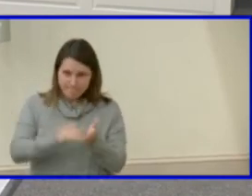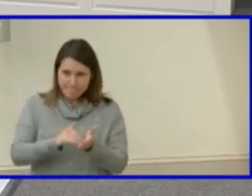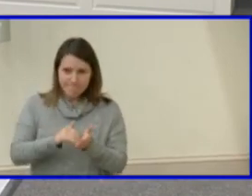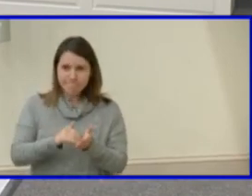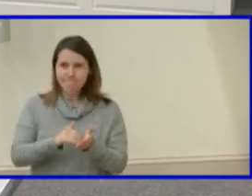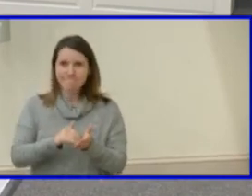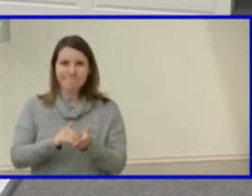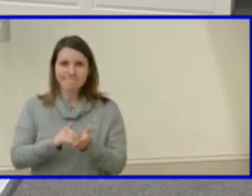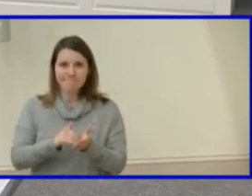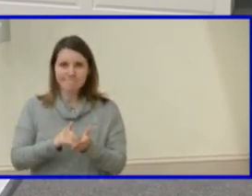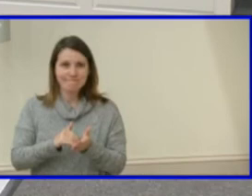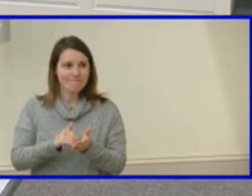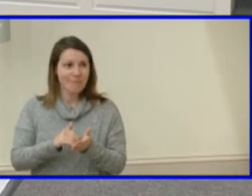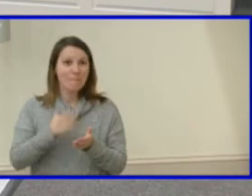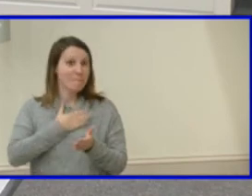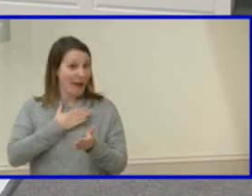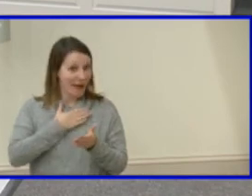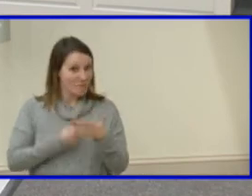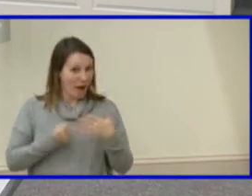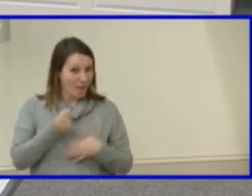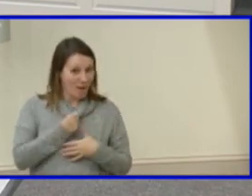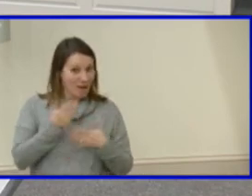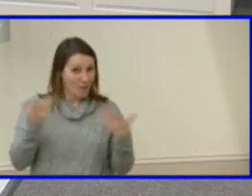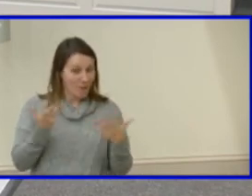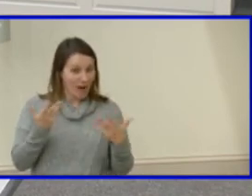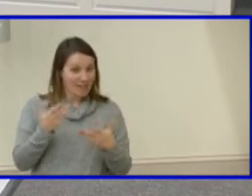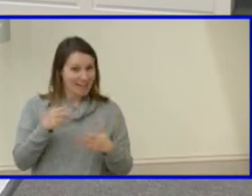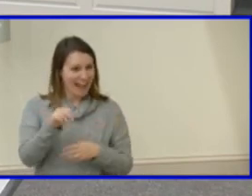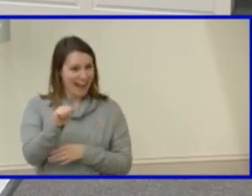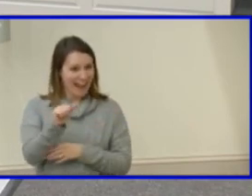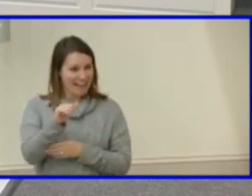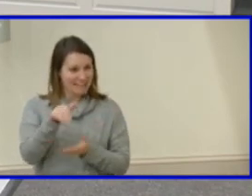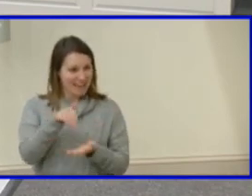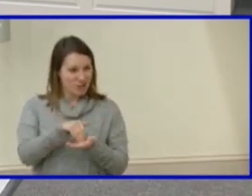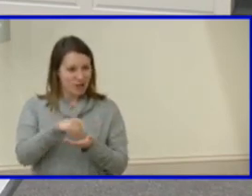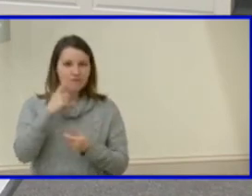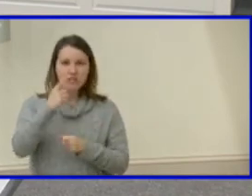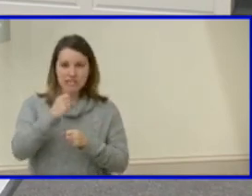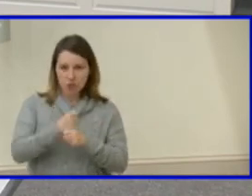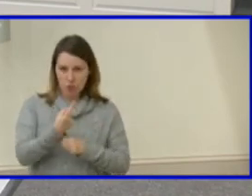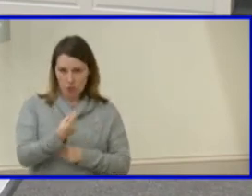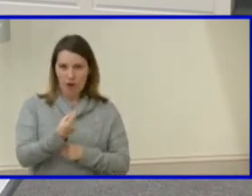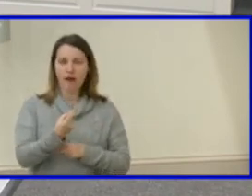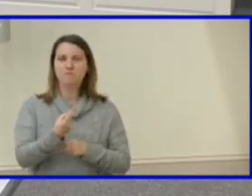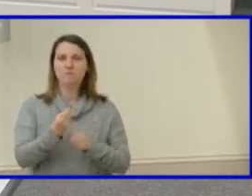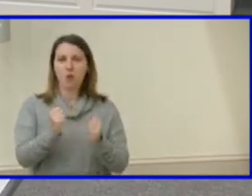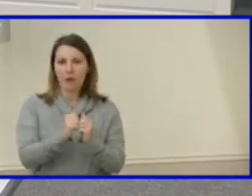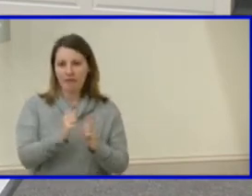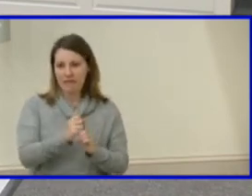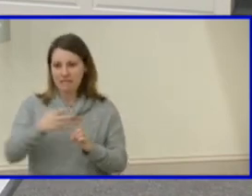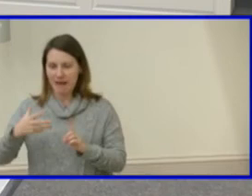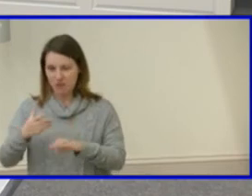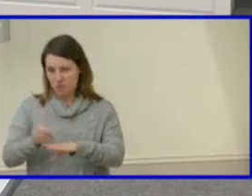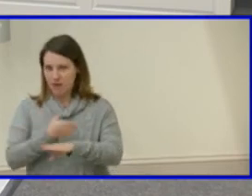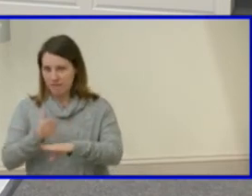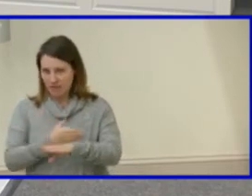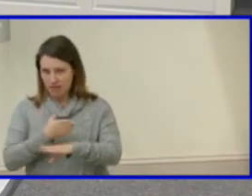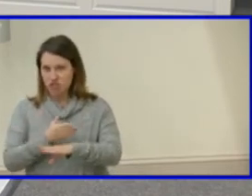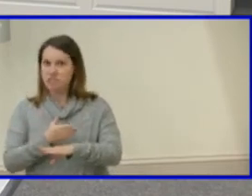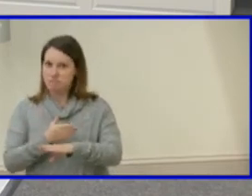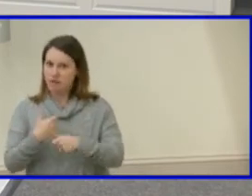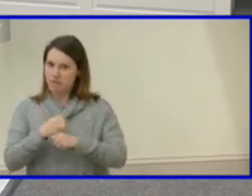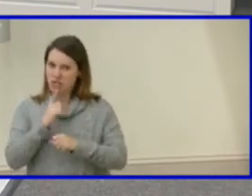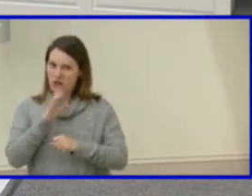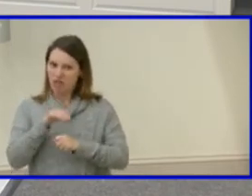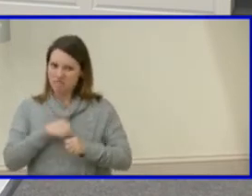priorities are to um this ace center um for year one both the expansion and renovation keeping that on track